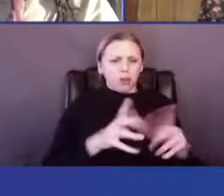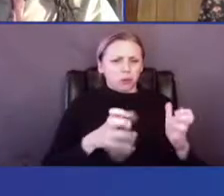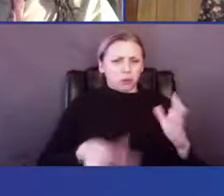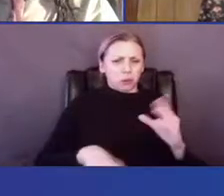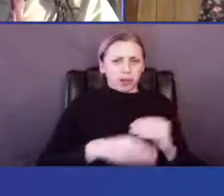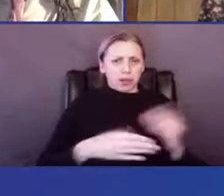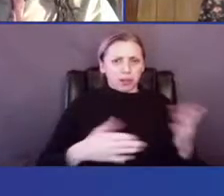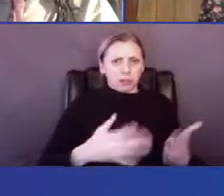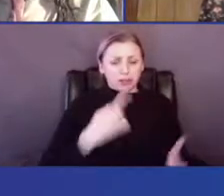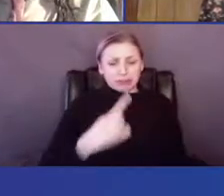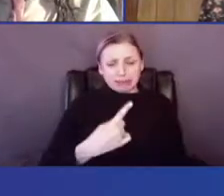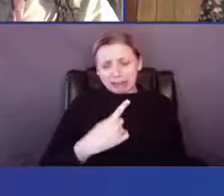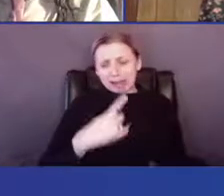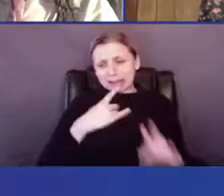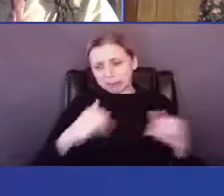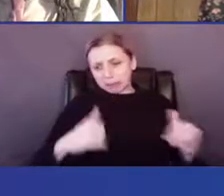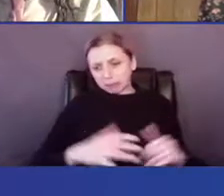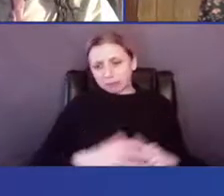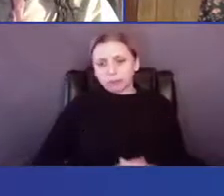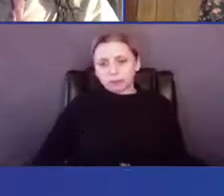saying too, but, uh,